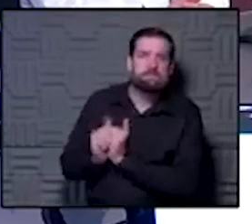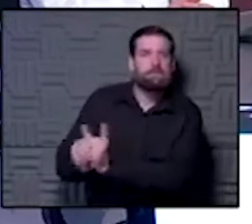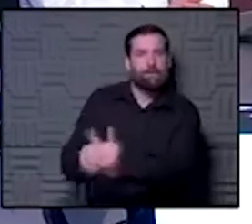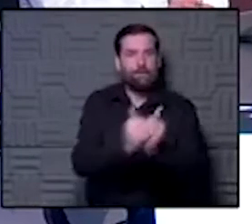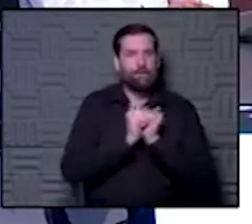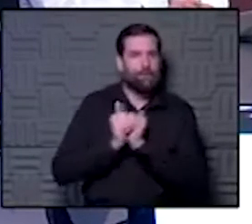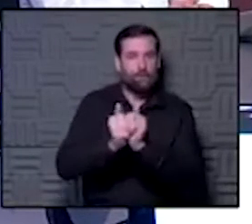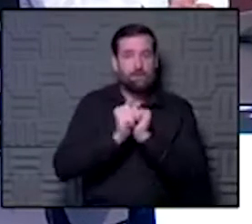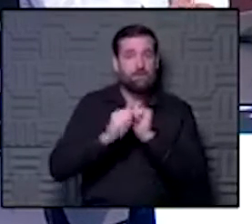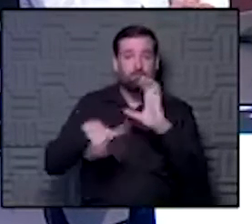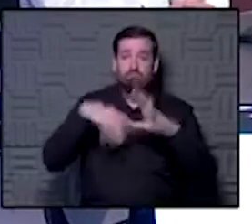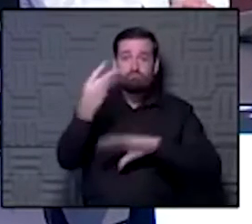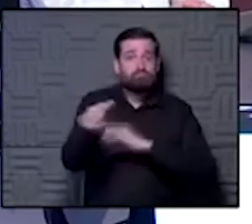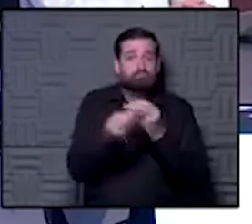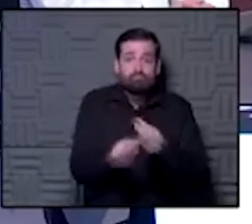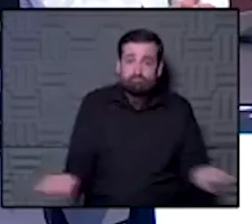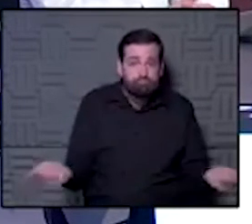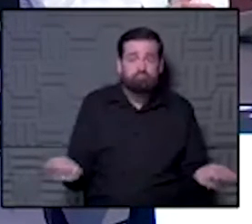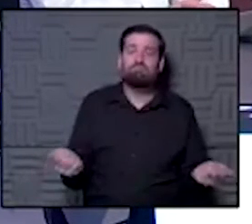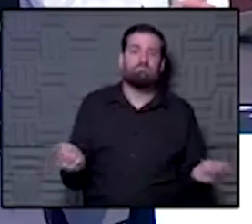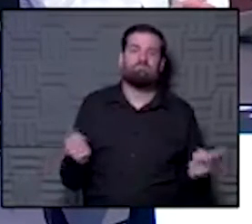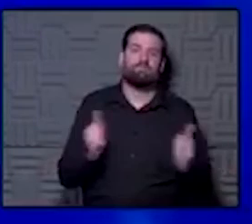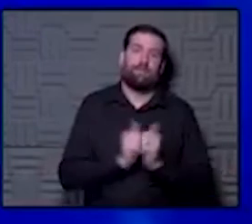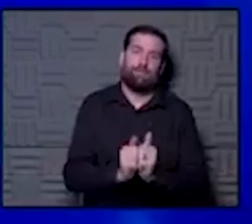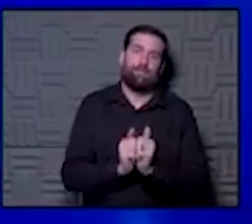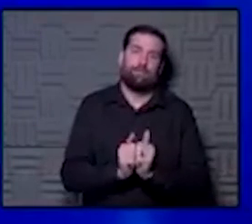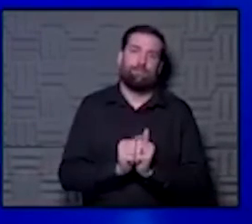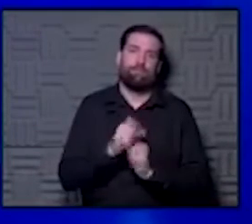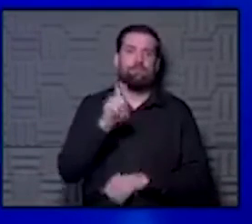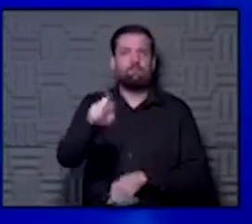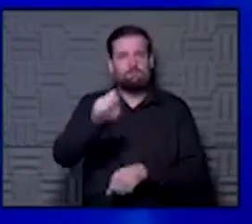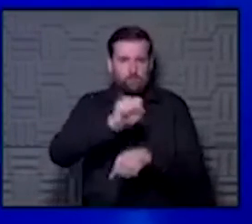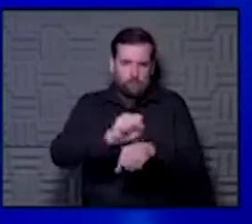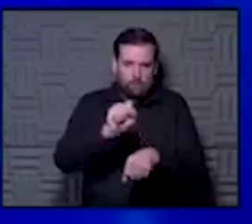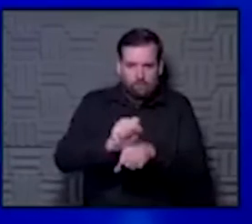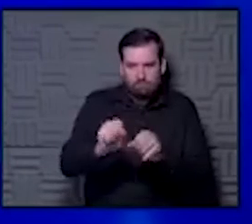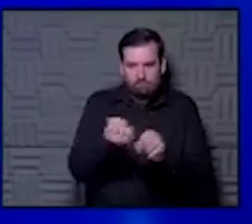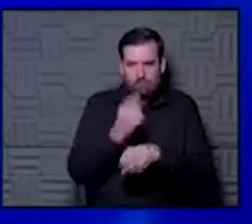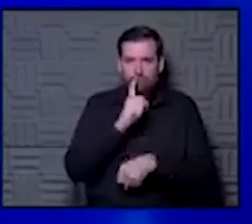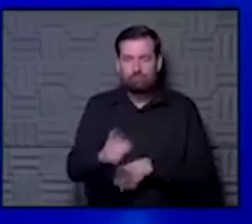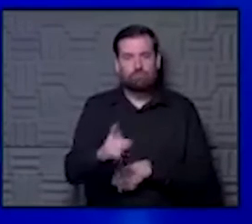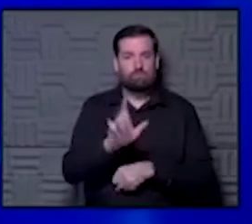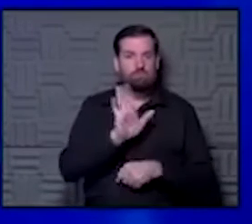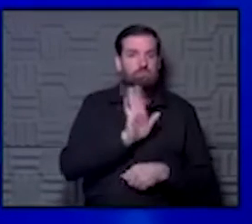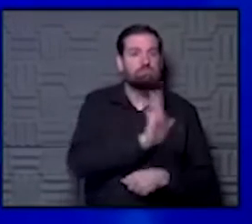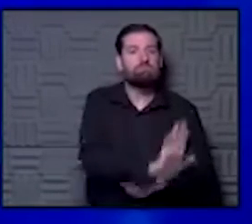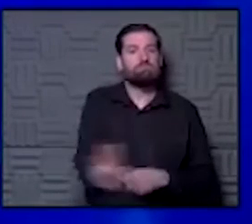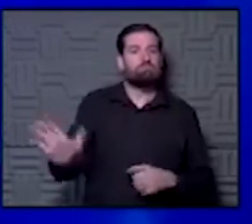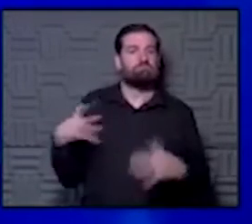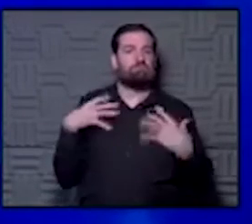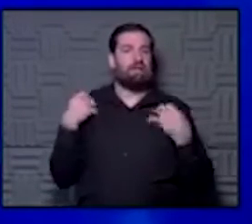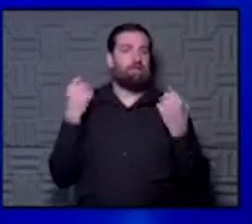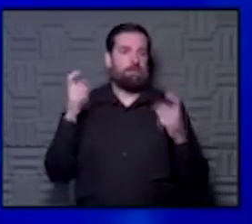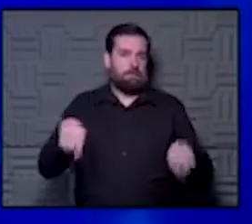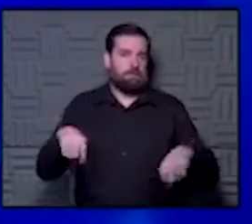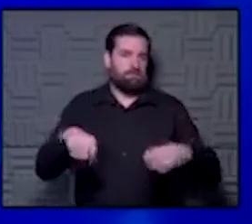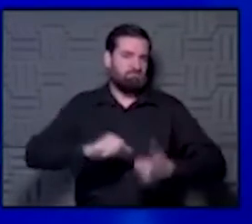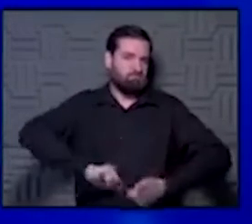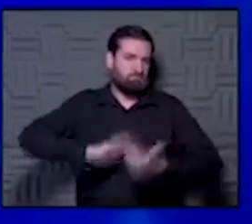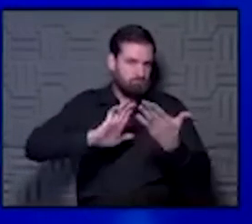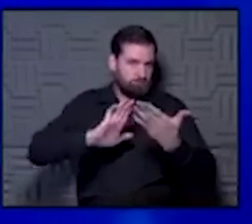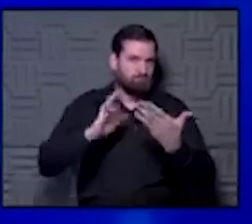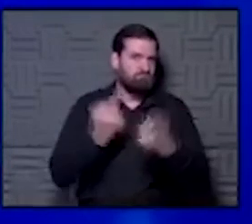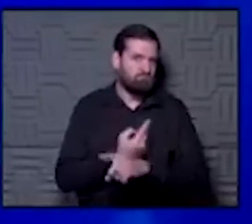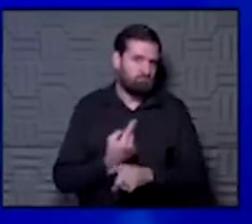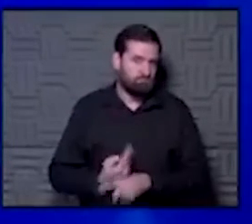we're only going to get out of it together. And what we have to do is work together to try and make sure we address the health needs of everyone here. And I think when